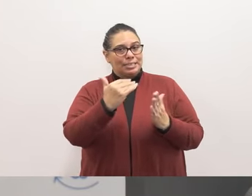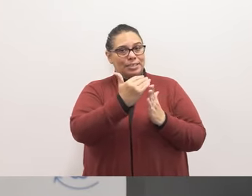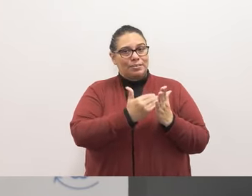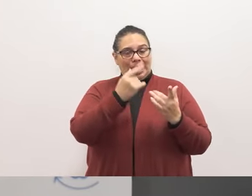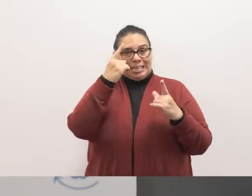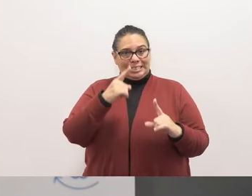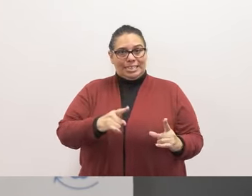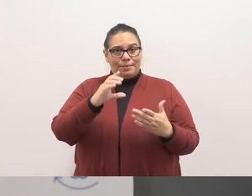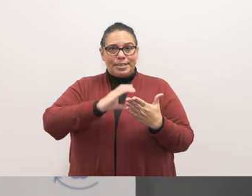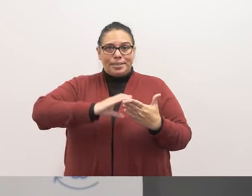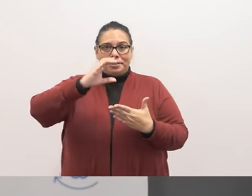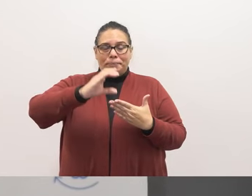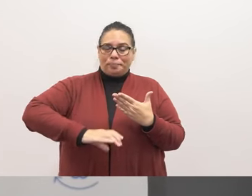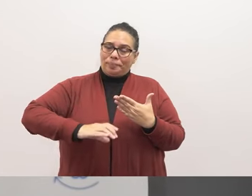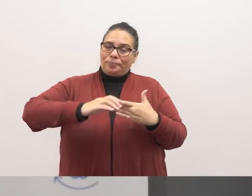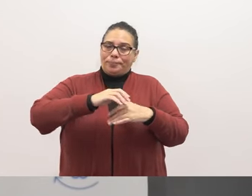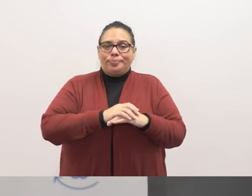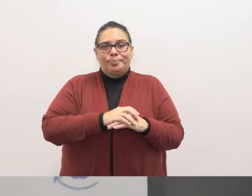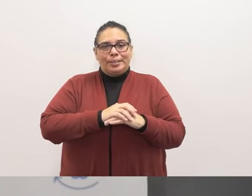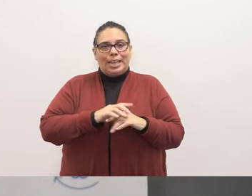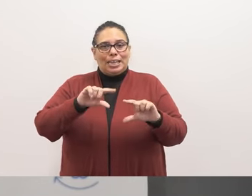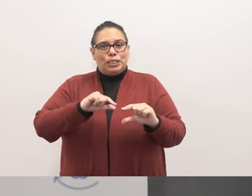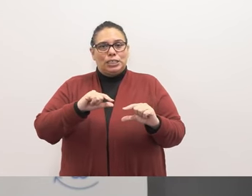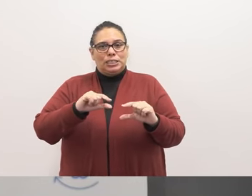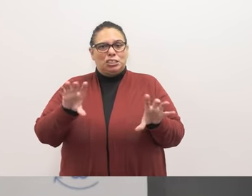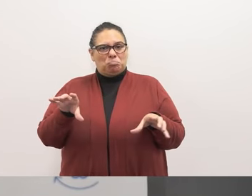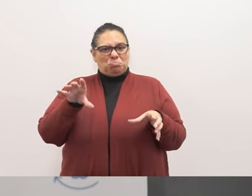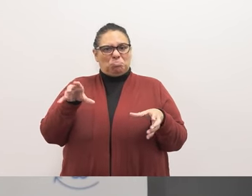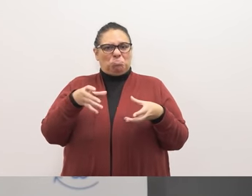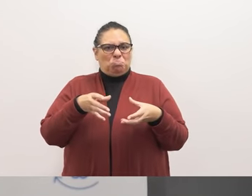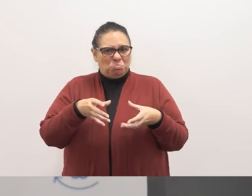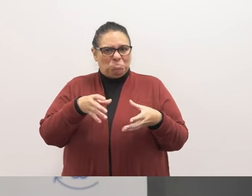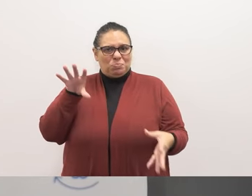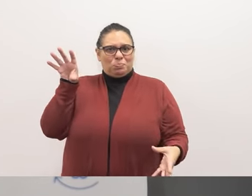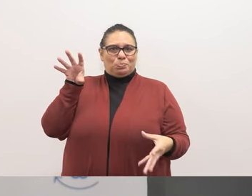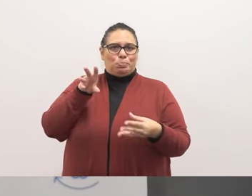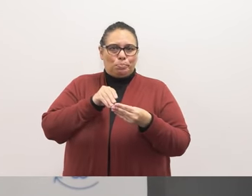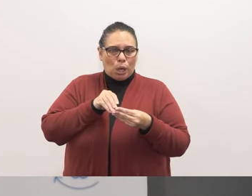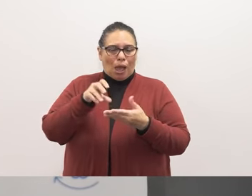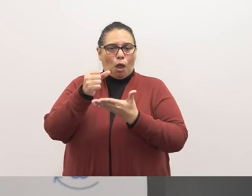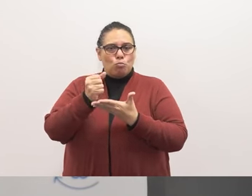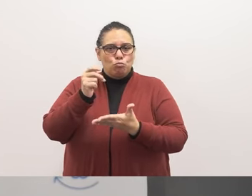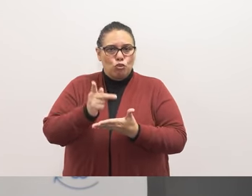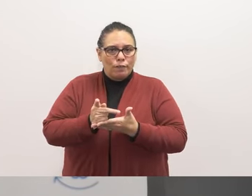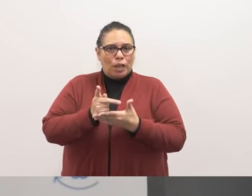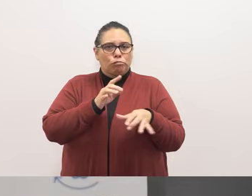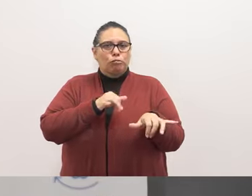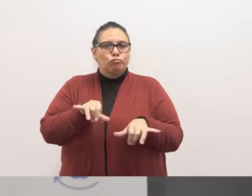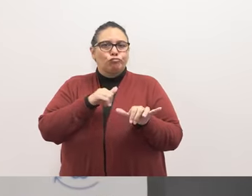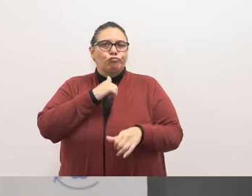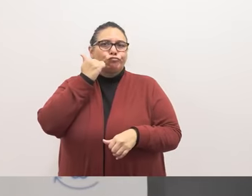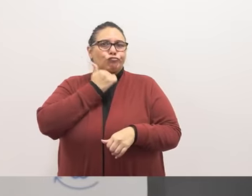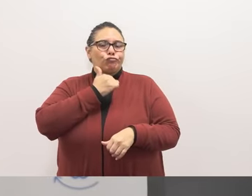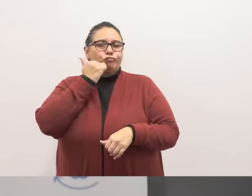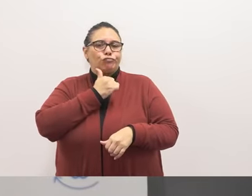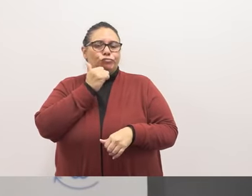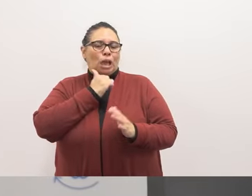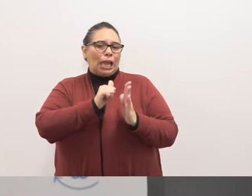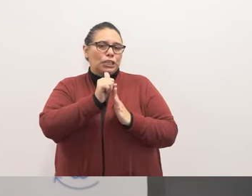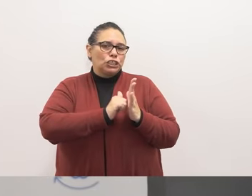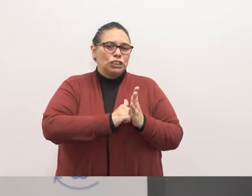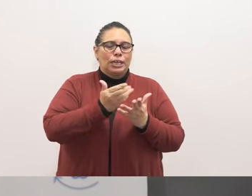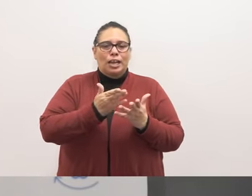consent calendar. This groups together the approval for routine agenda items into one action